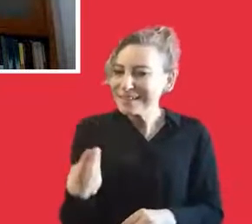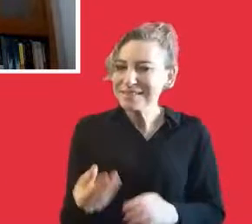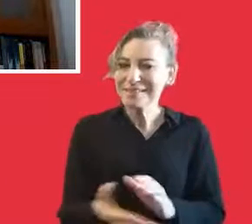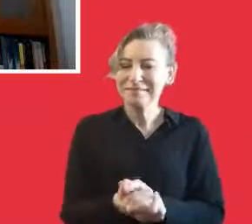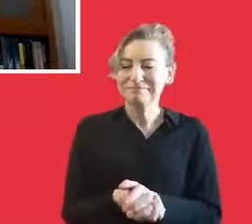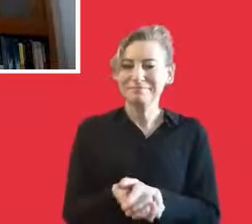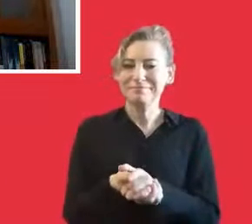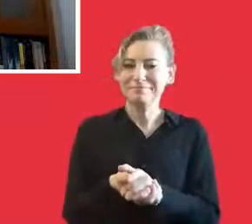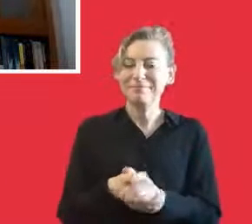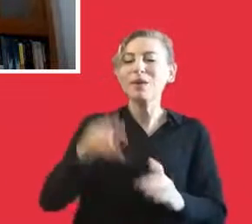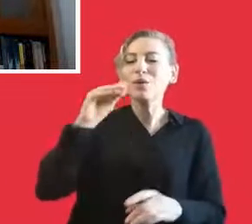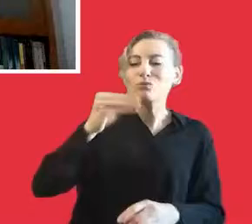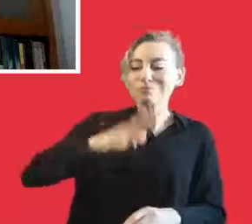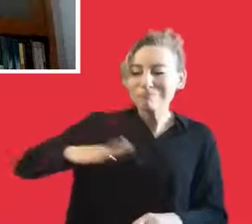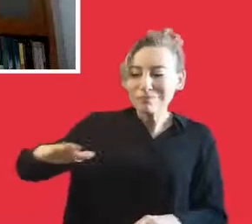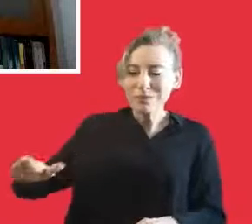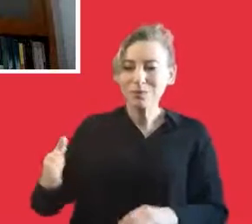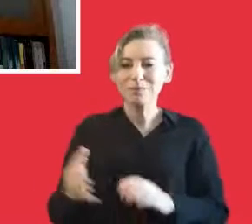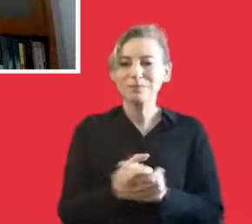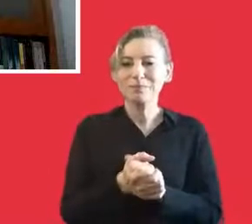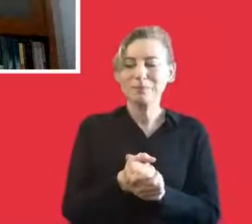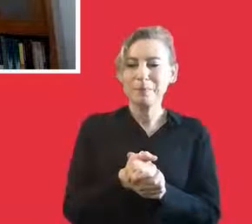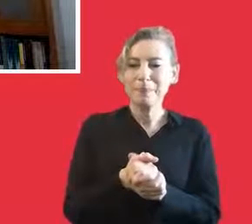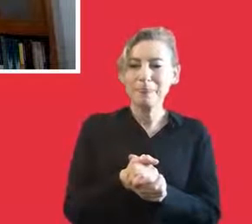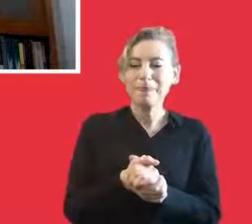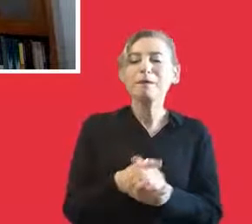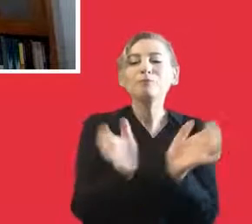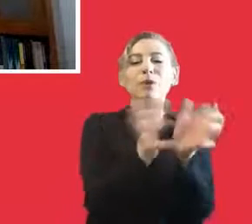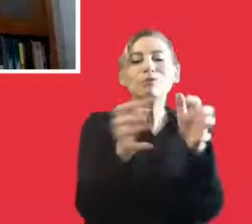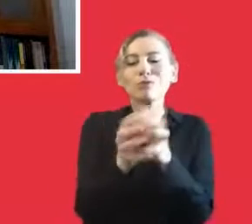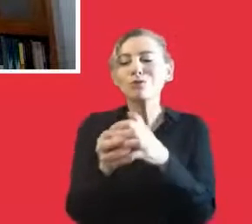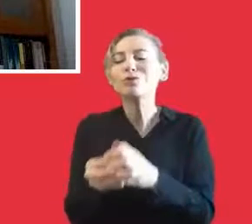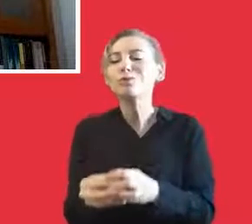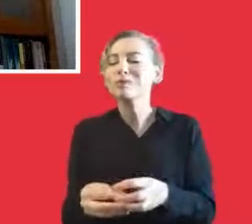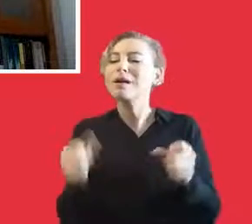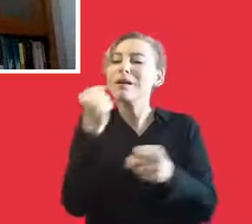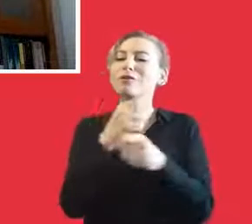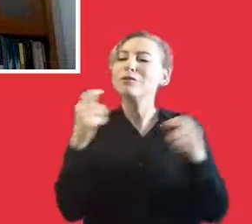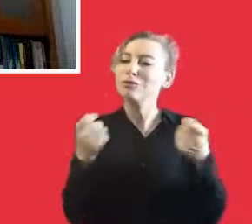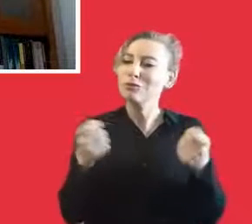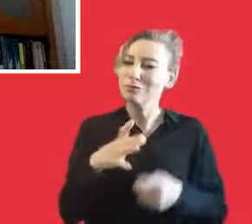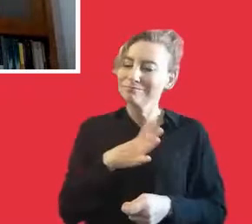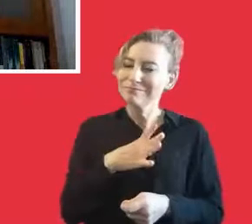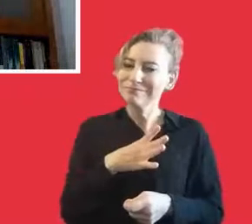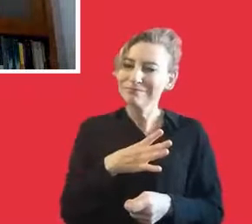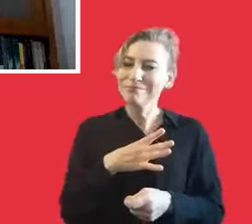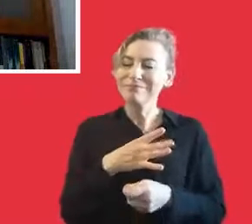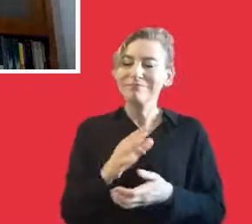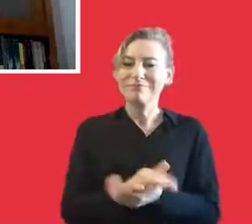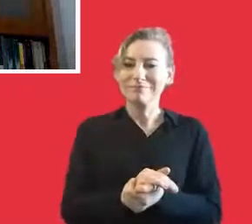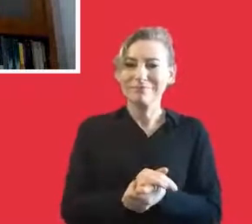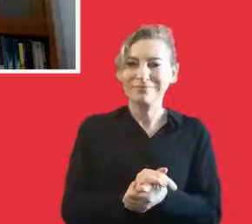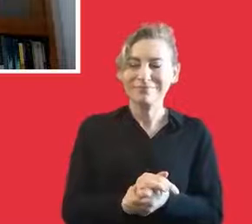for the young people, or to the children, or to the different groups. Yes. And all of the people do have responsibilities.